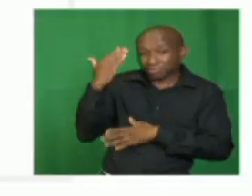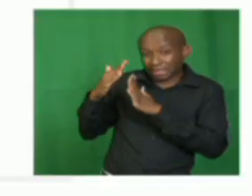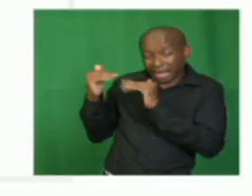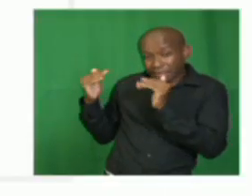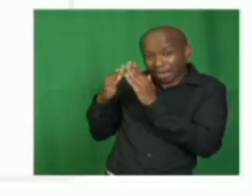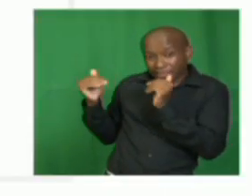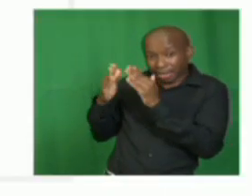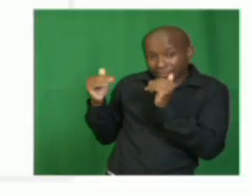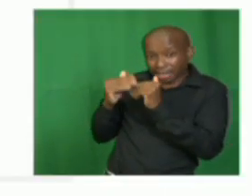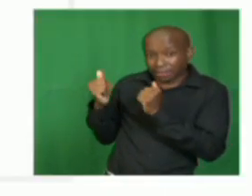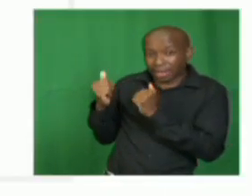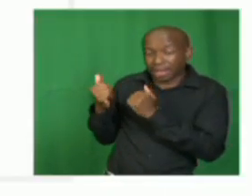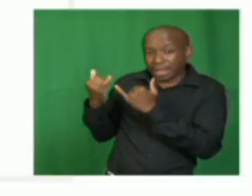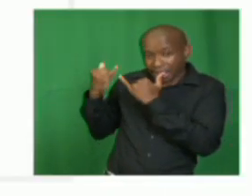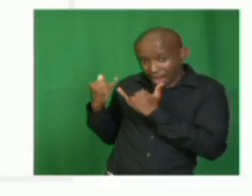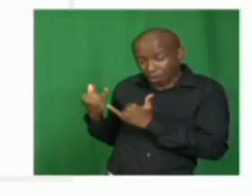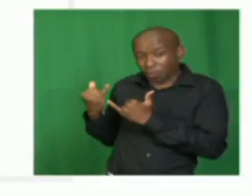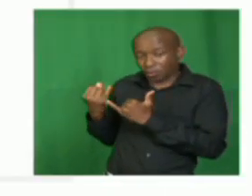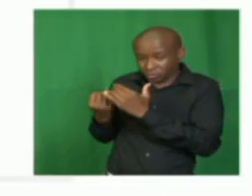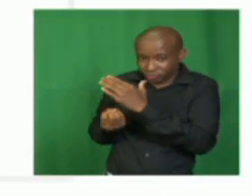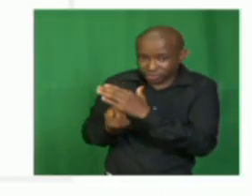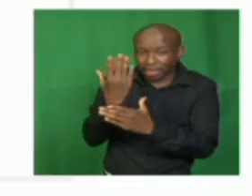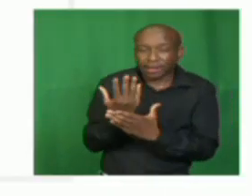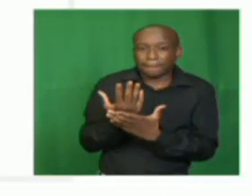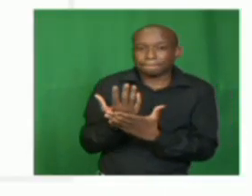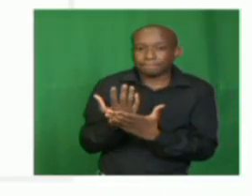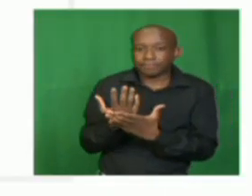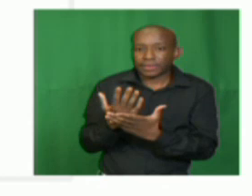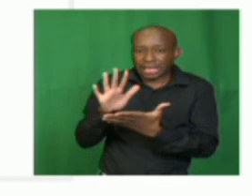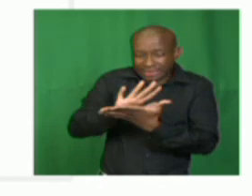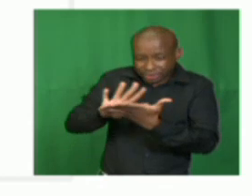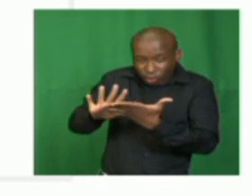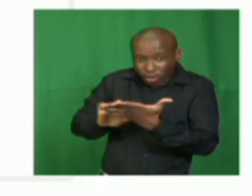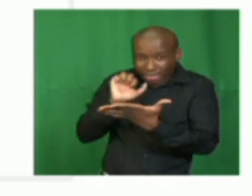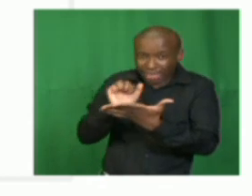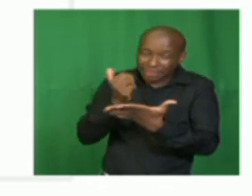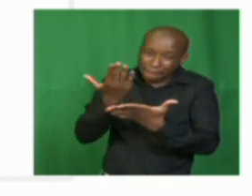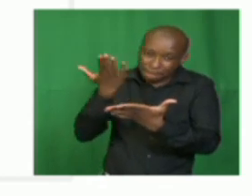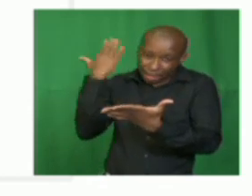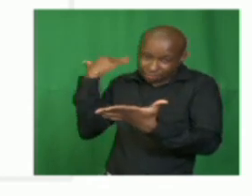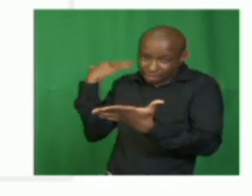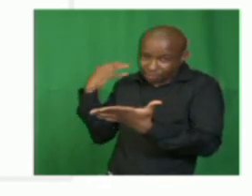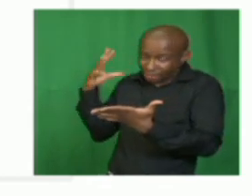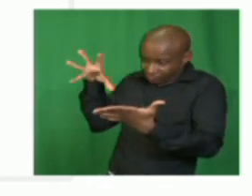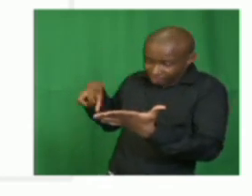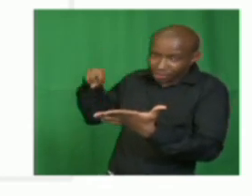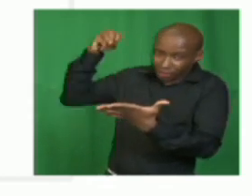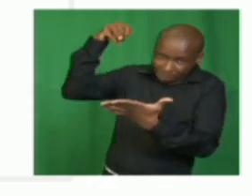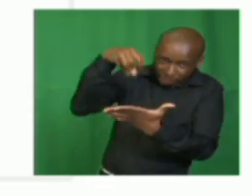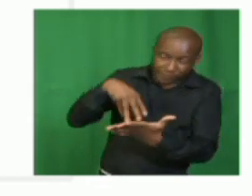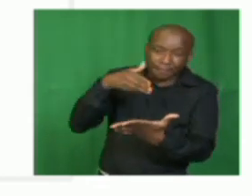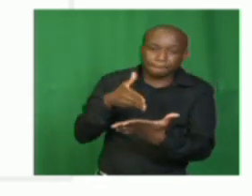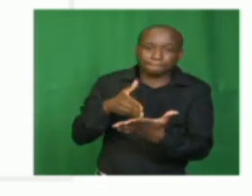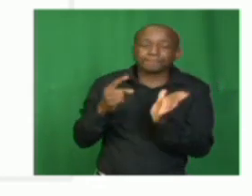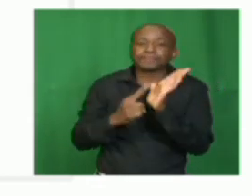This scene does not appear in the story. But it is taken from the past and relevant to the story. For